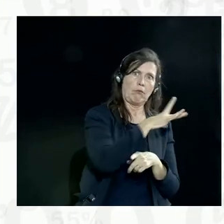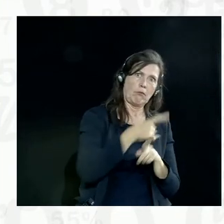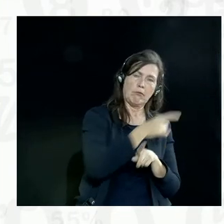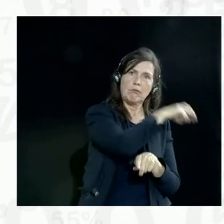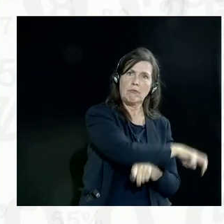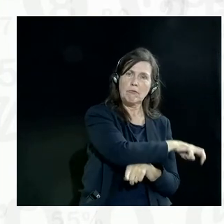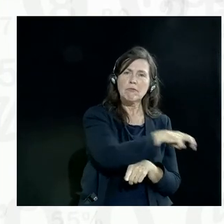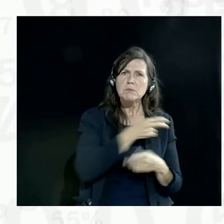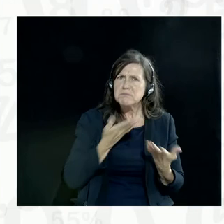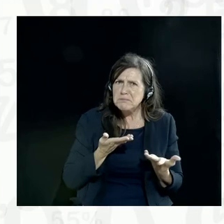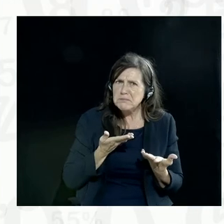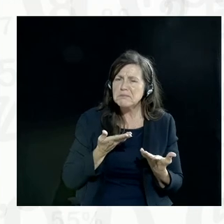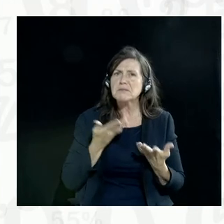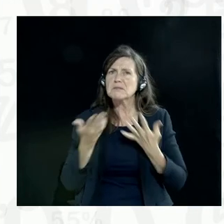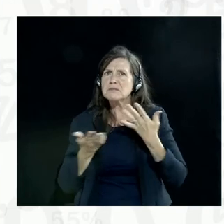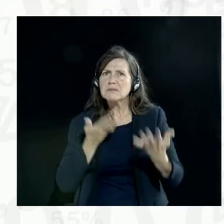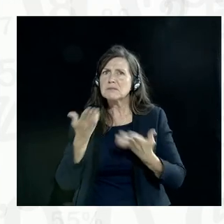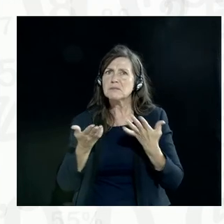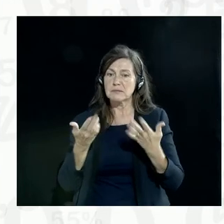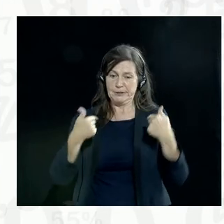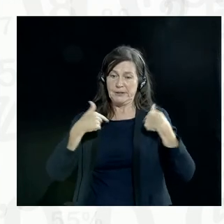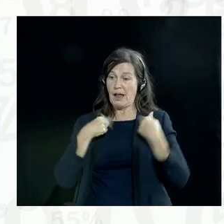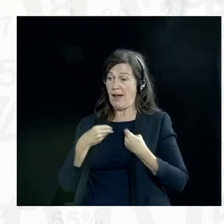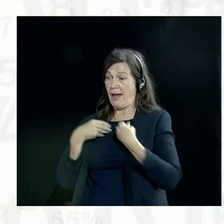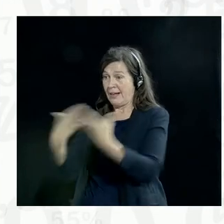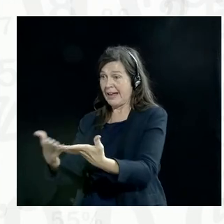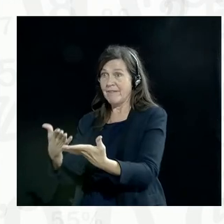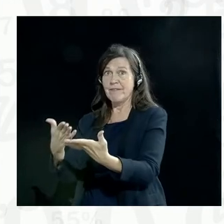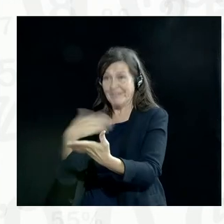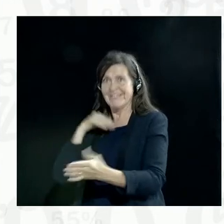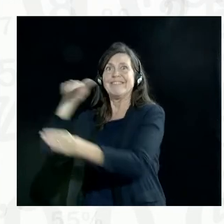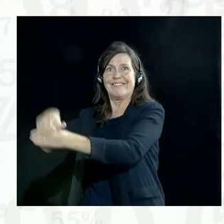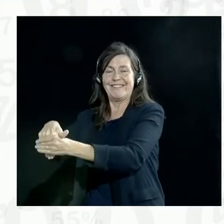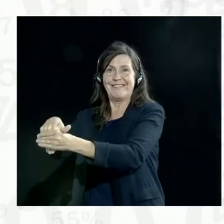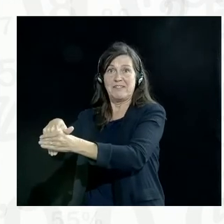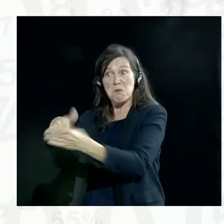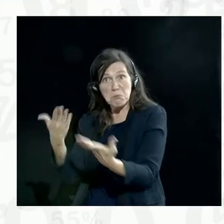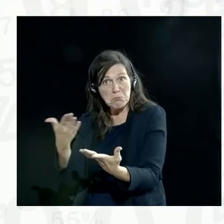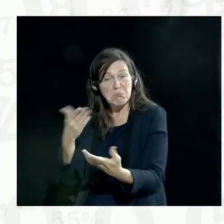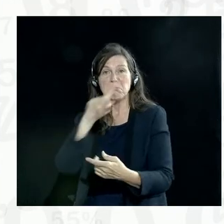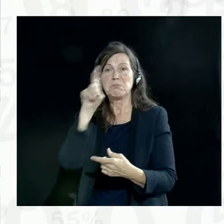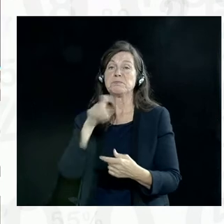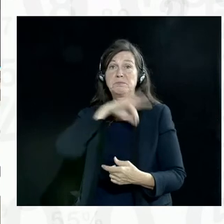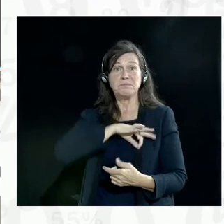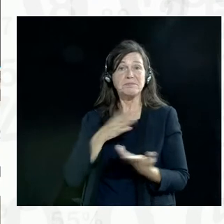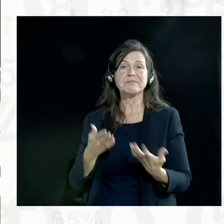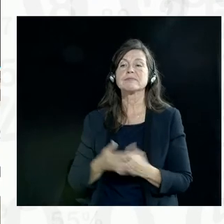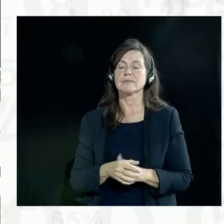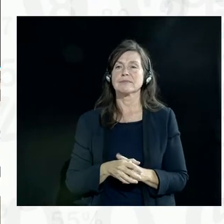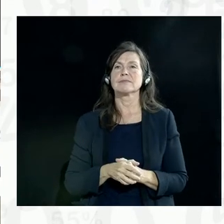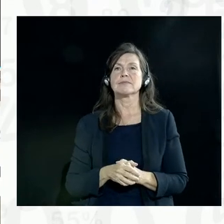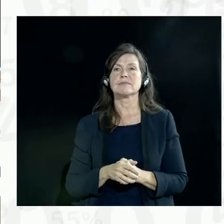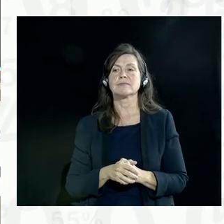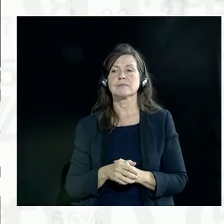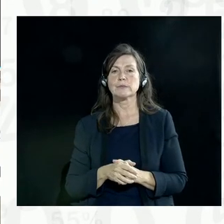as something that's in the way of making the best use of it? So if I would like to address your question, if I may,